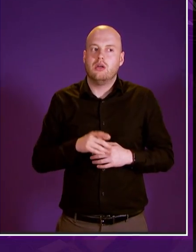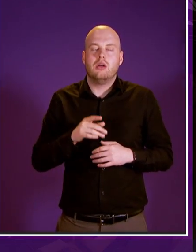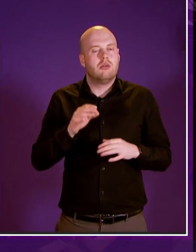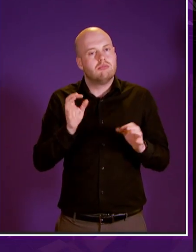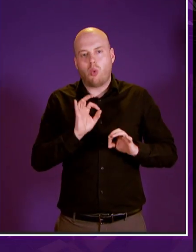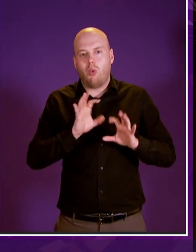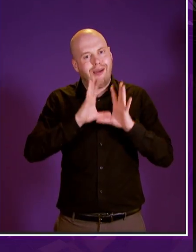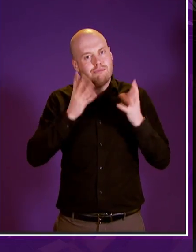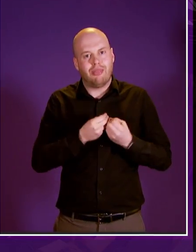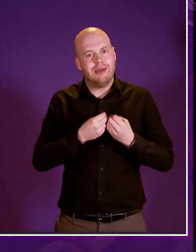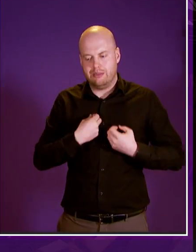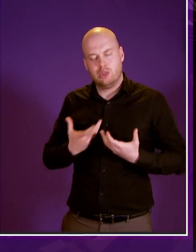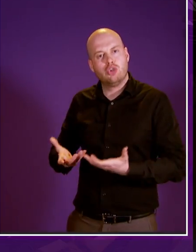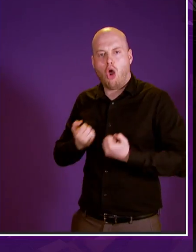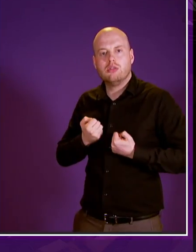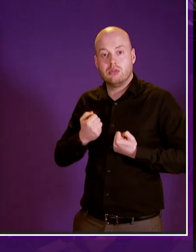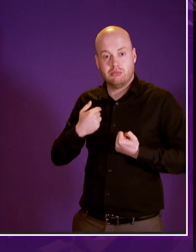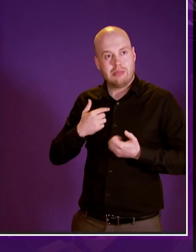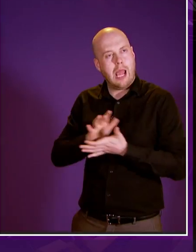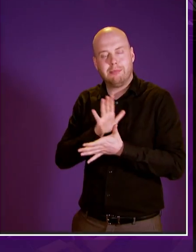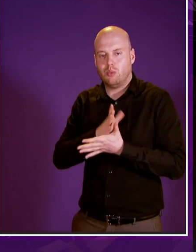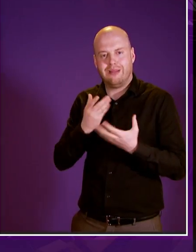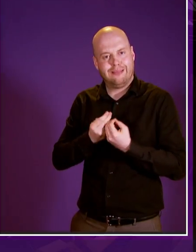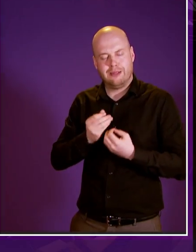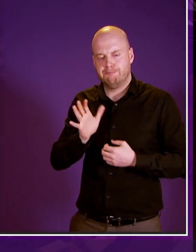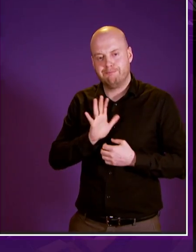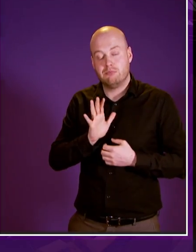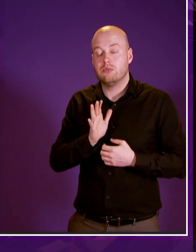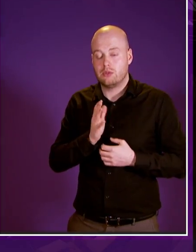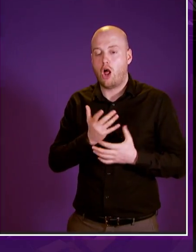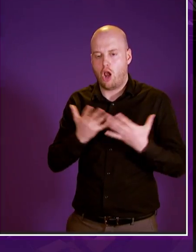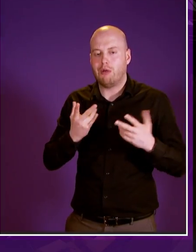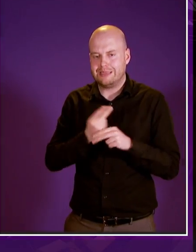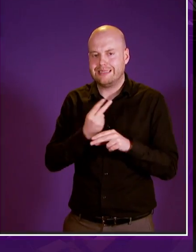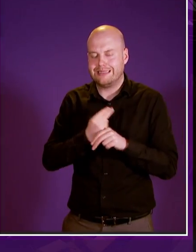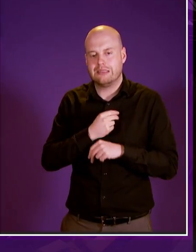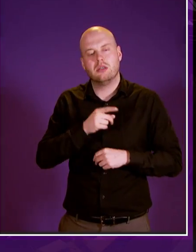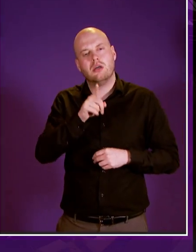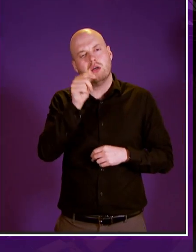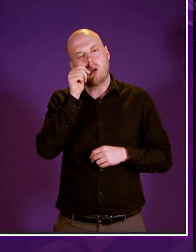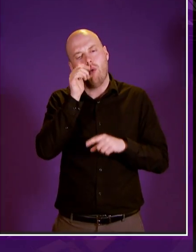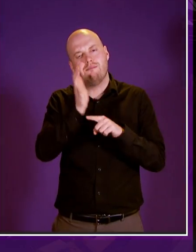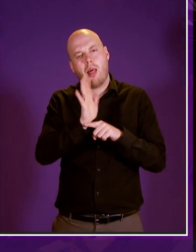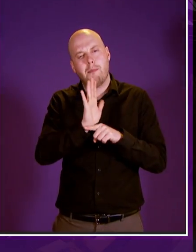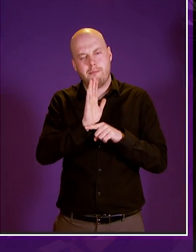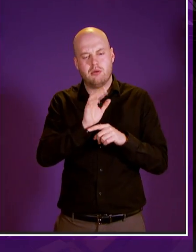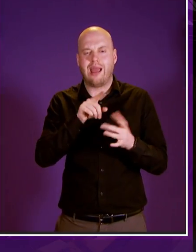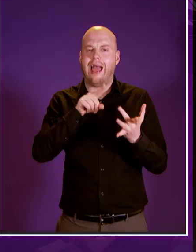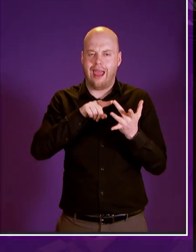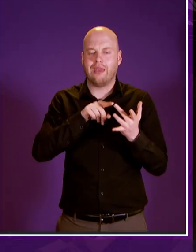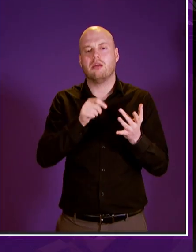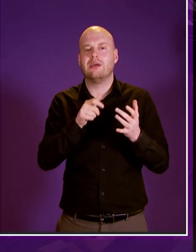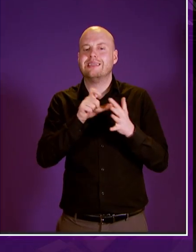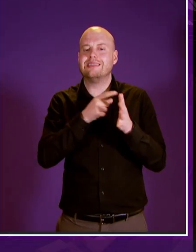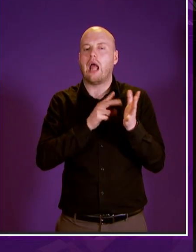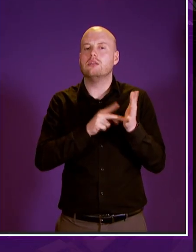liked but there's a lot that i do like i daniel blake a very powerful movie account of one man's experience of trying